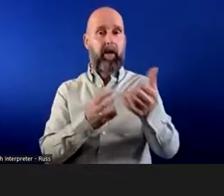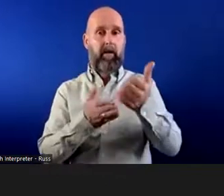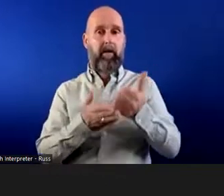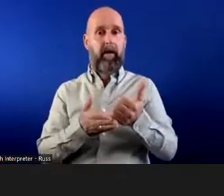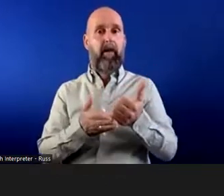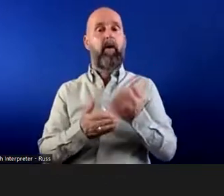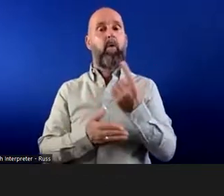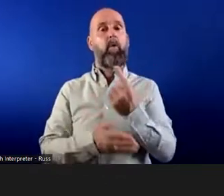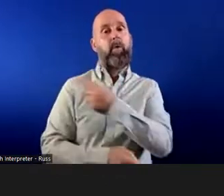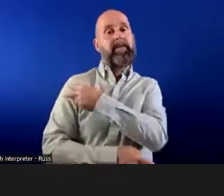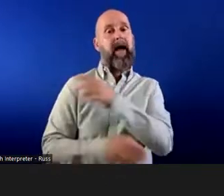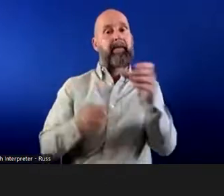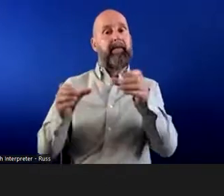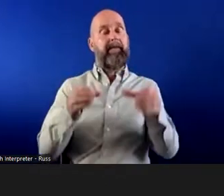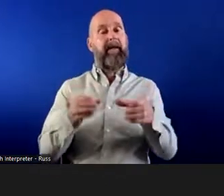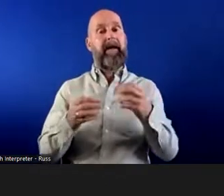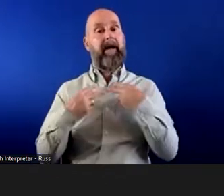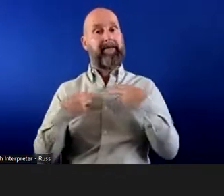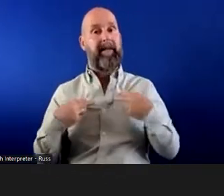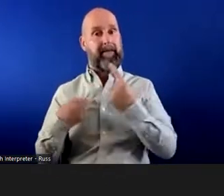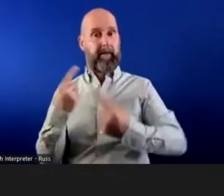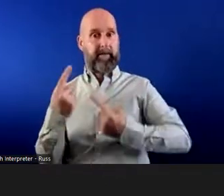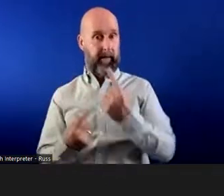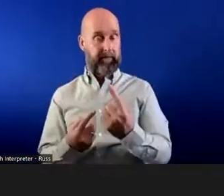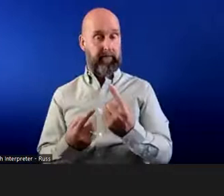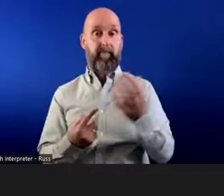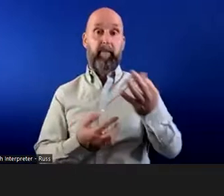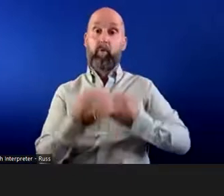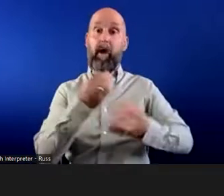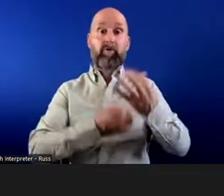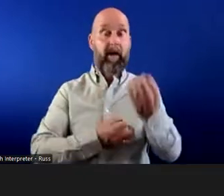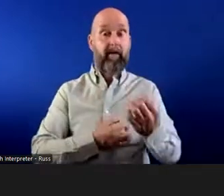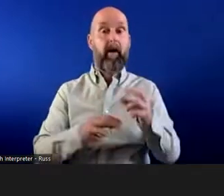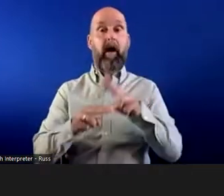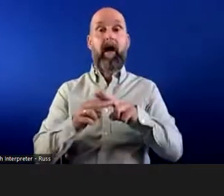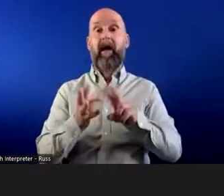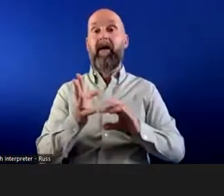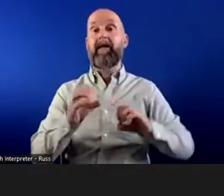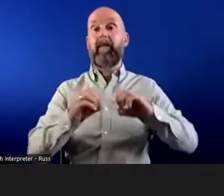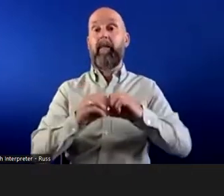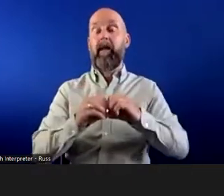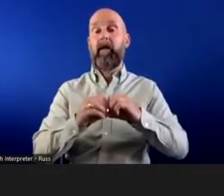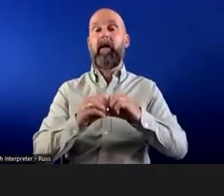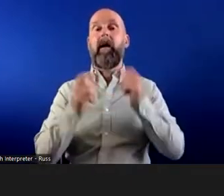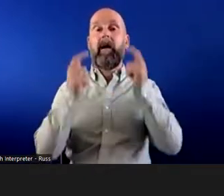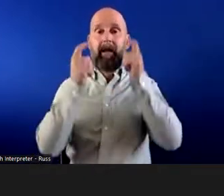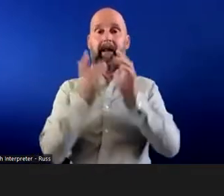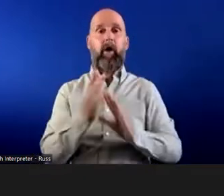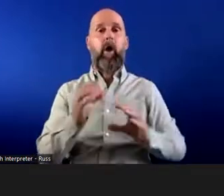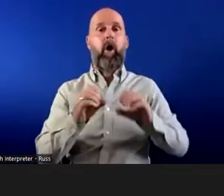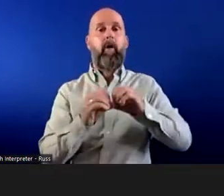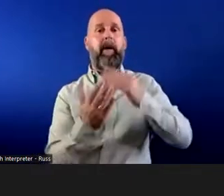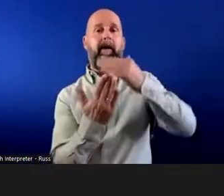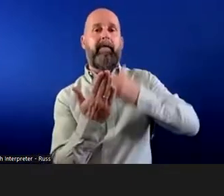sought by solicitors for any particular queries that may arise. And we also have the FSB Legal Hub where we do have fact sheet guidance